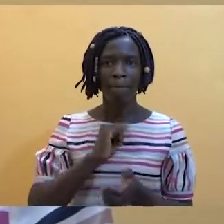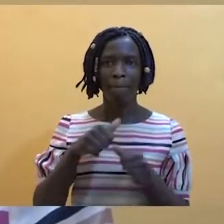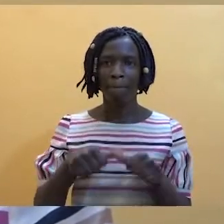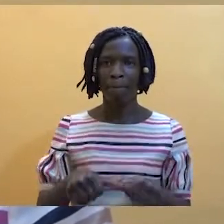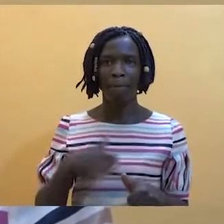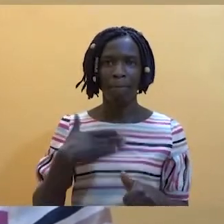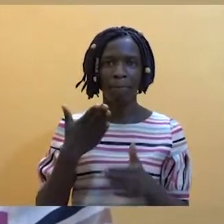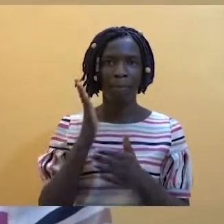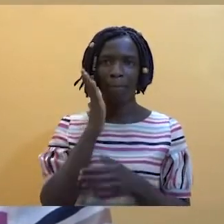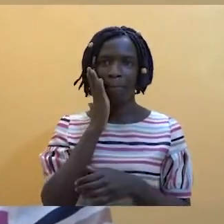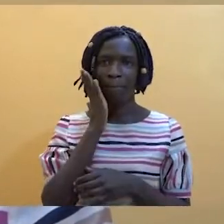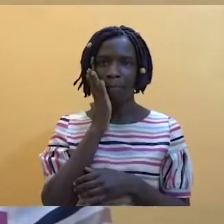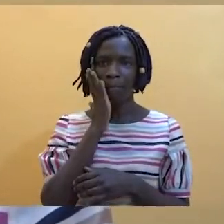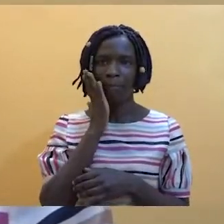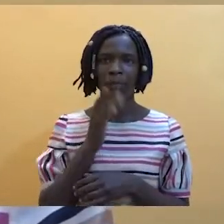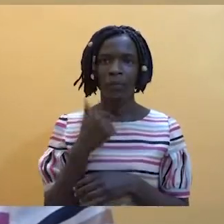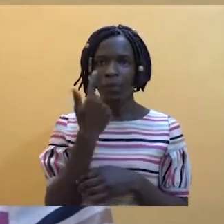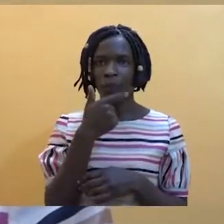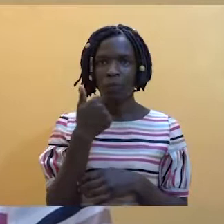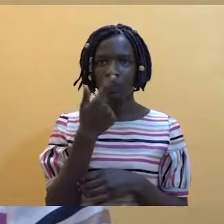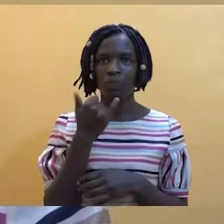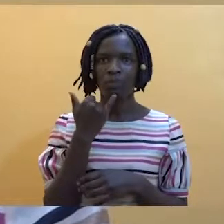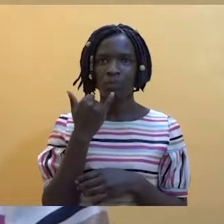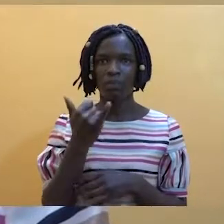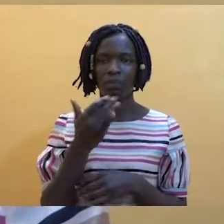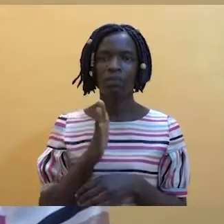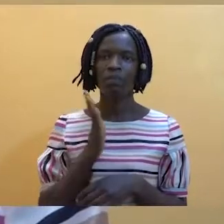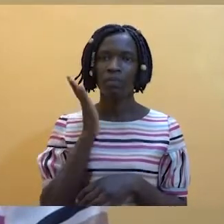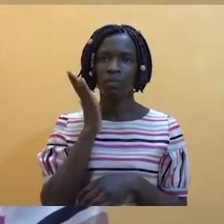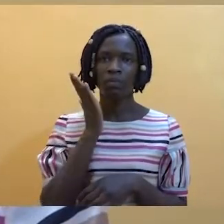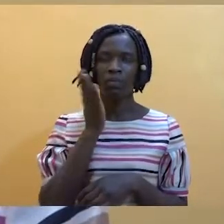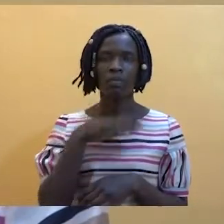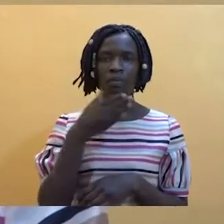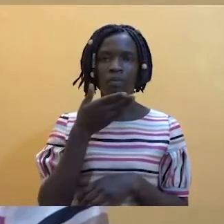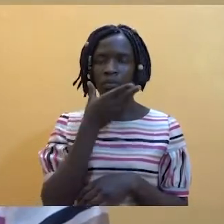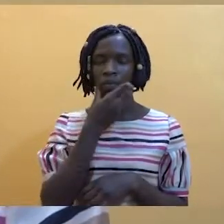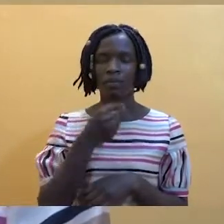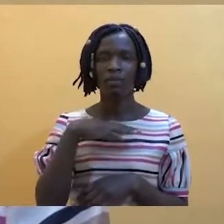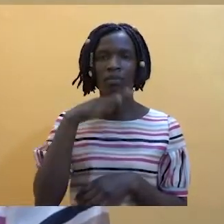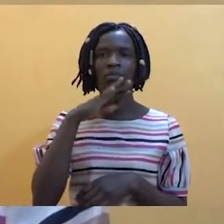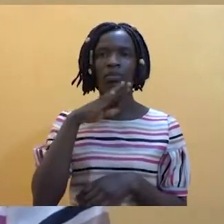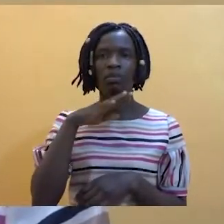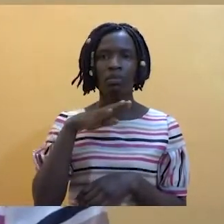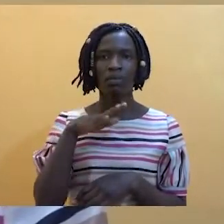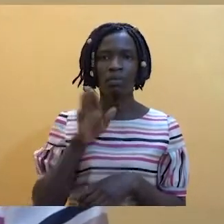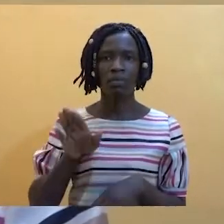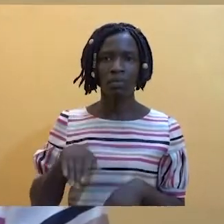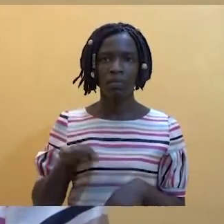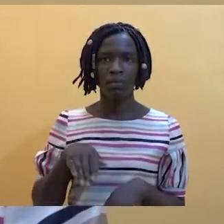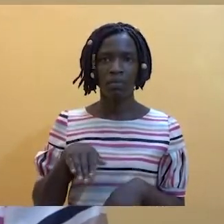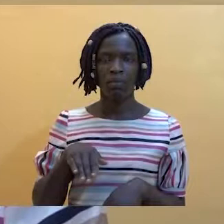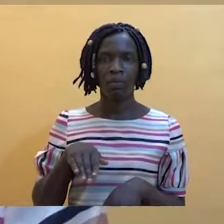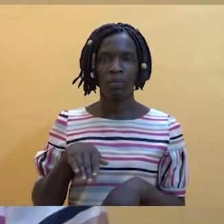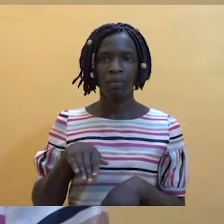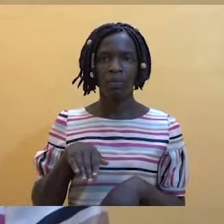I scored a B-minus of 55 points in the class of 2015. In passage of